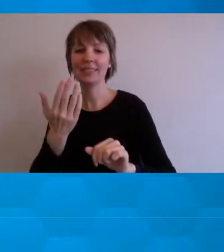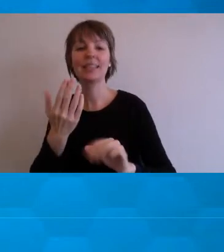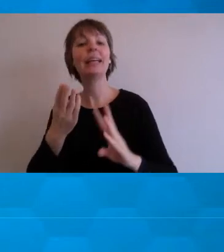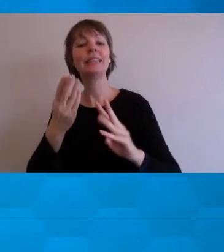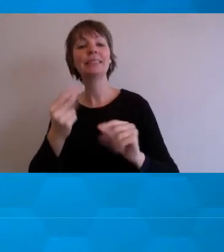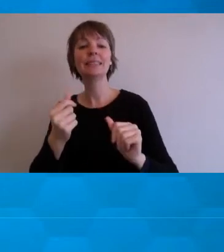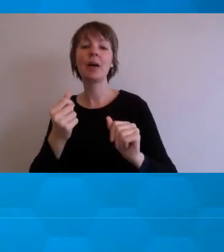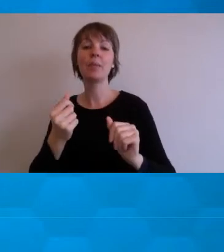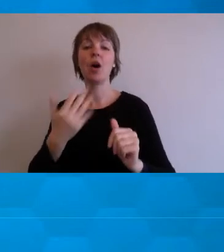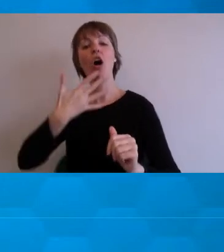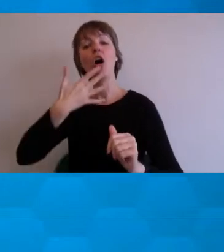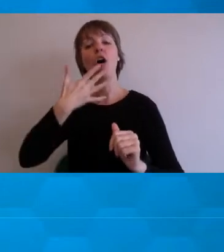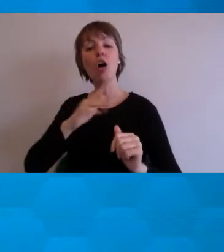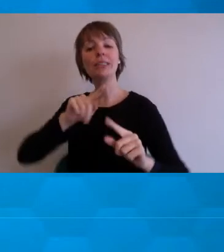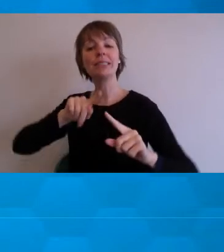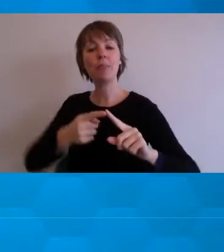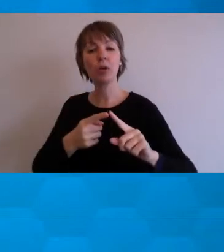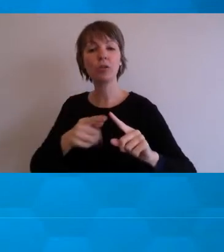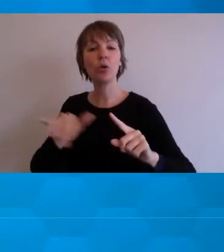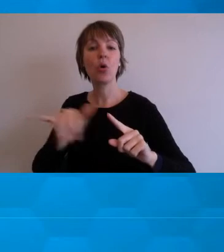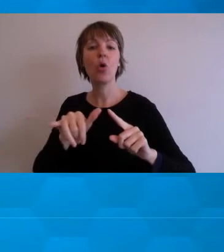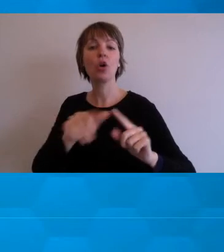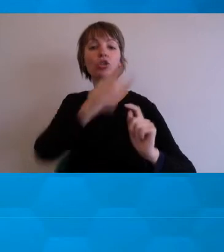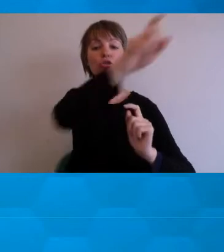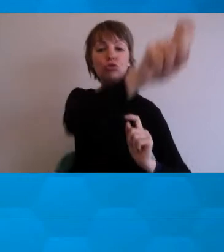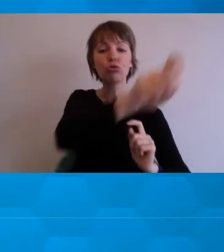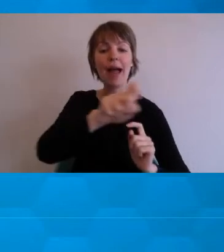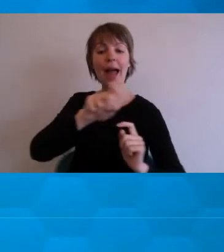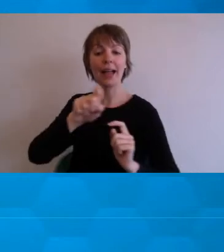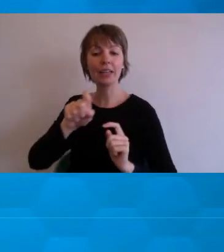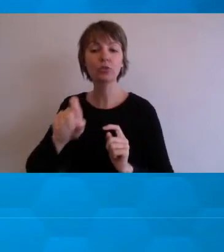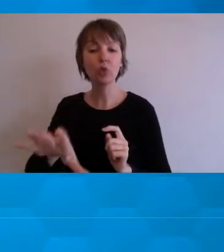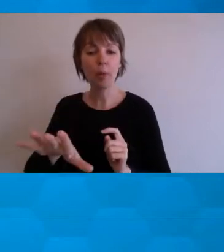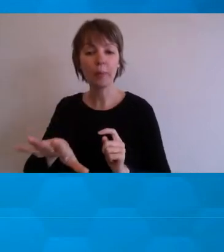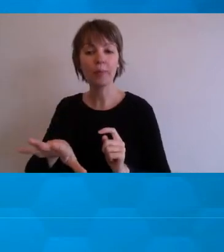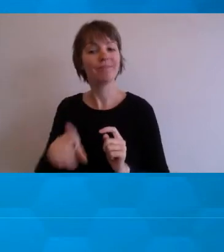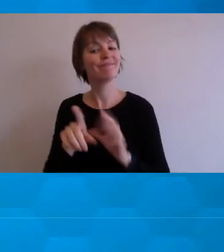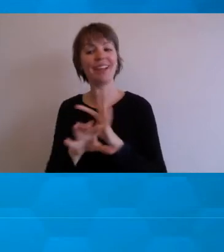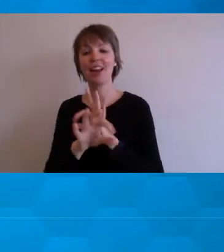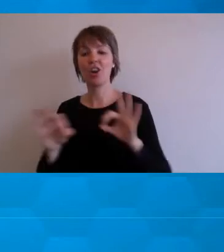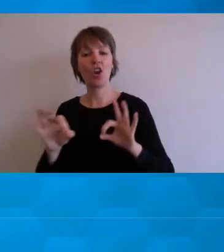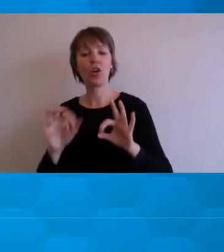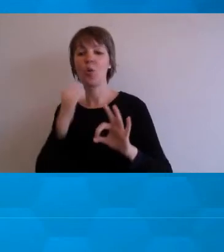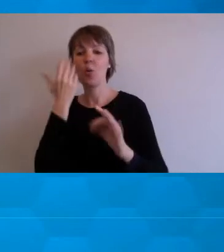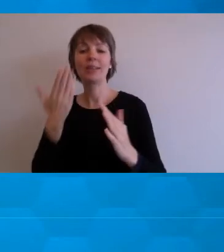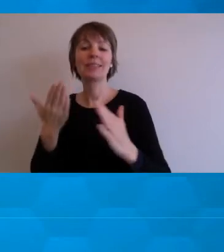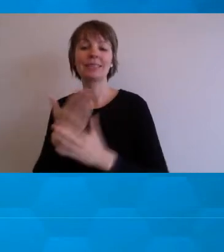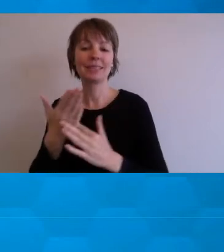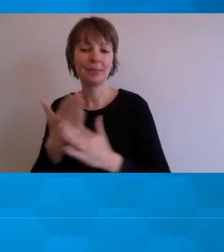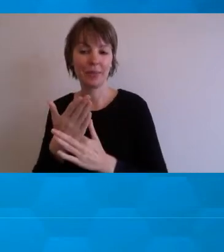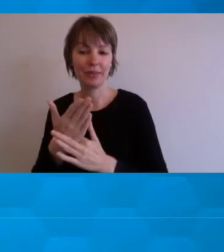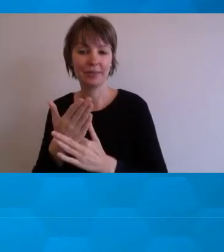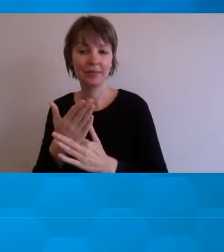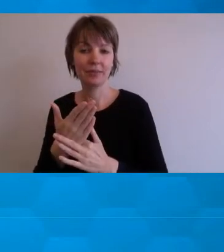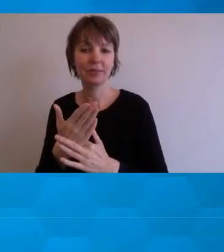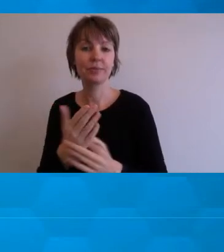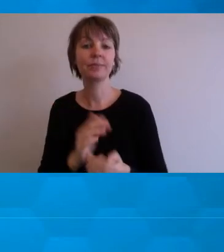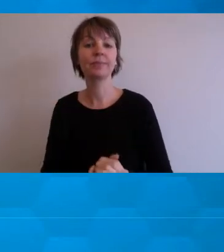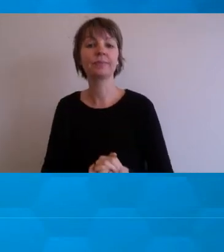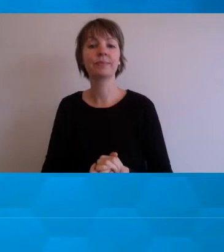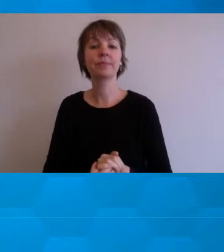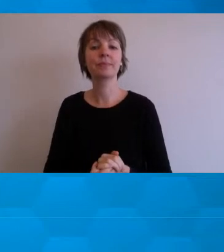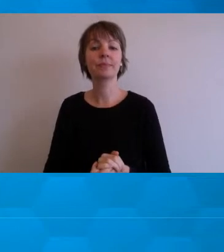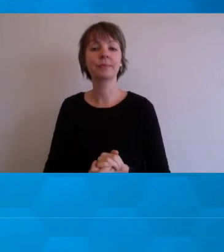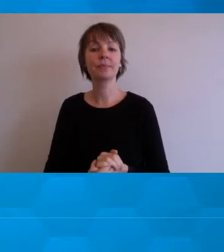hotspot and drag and drop are not. Use these question types with caution. If there's absolutely